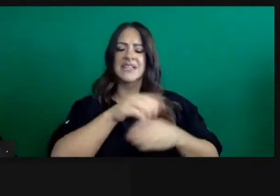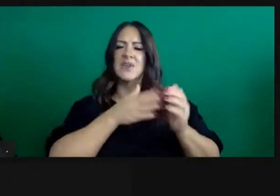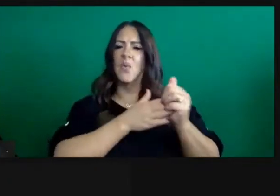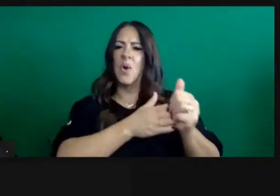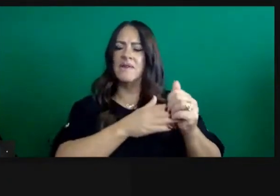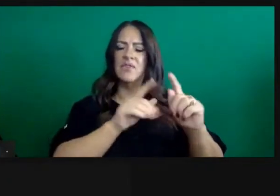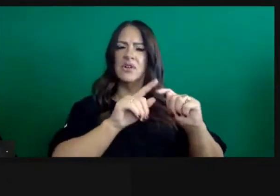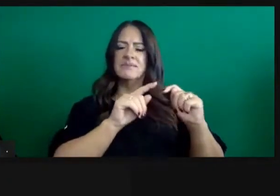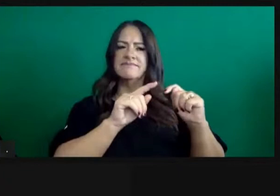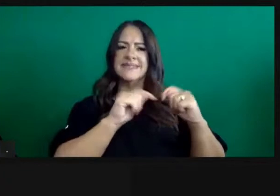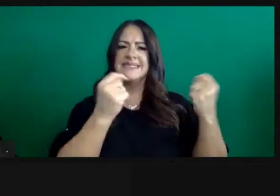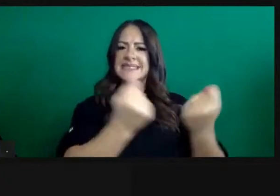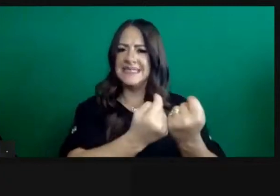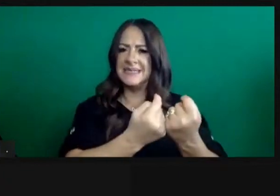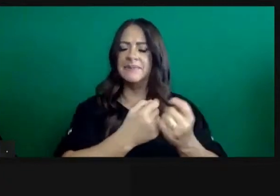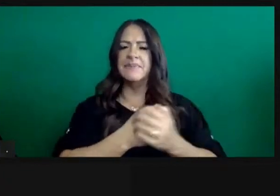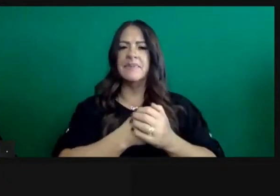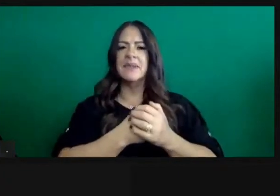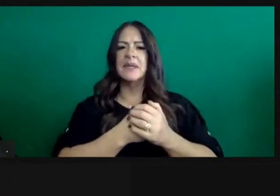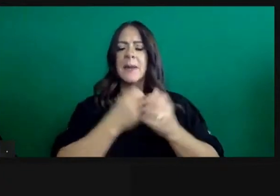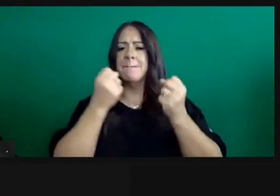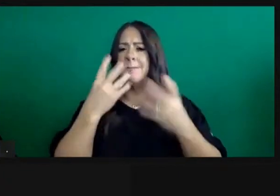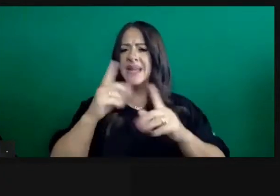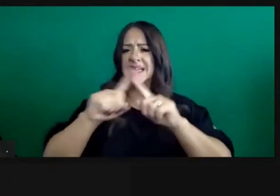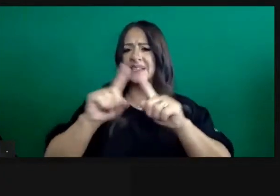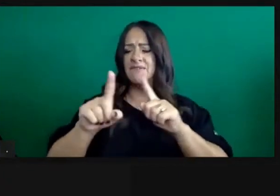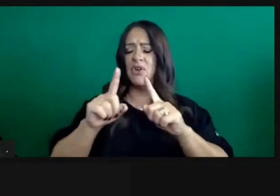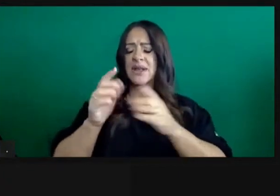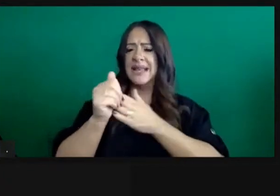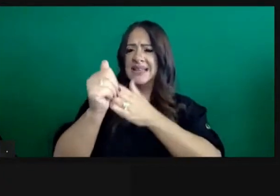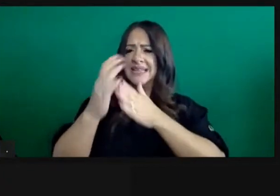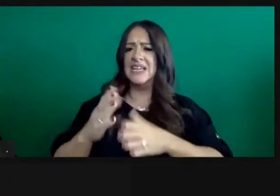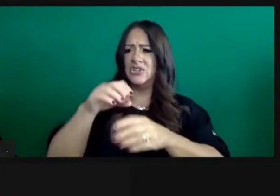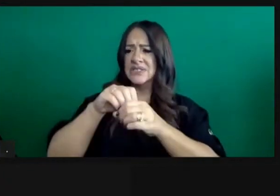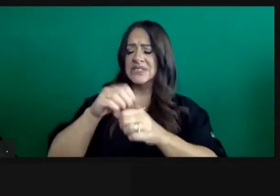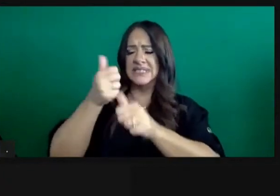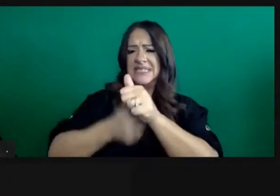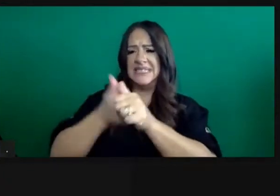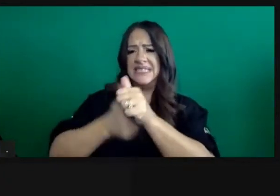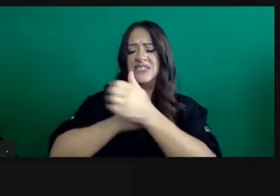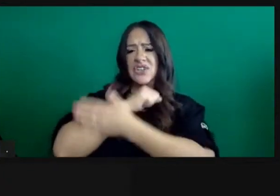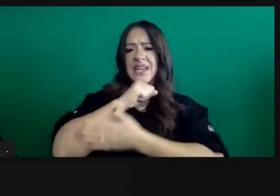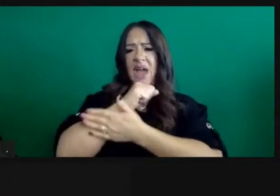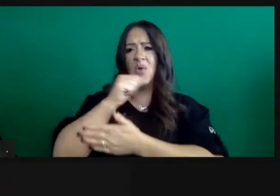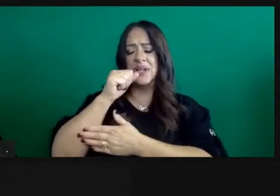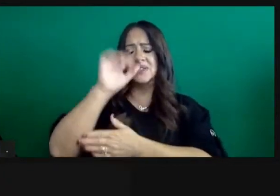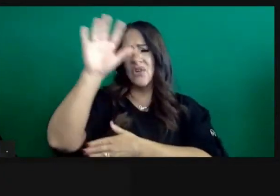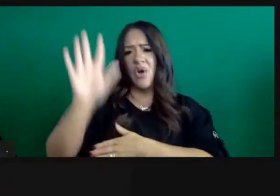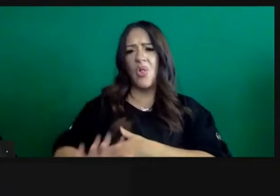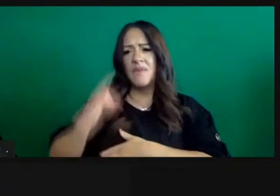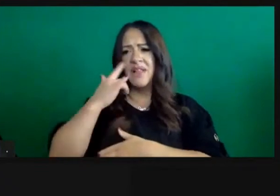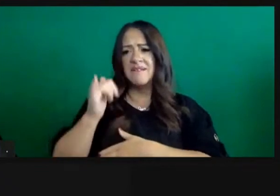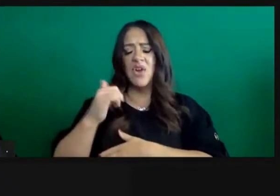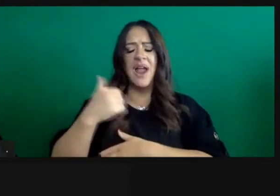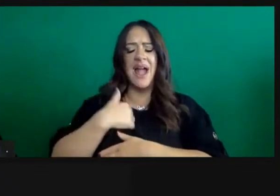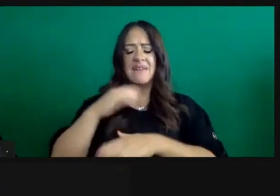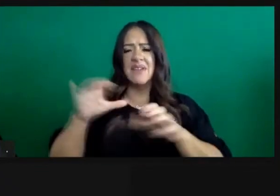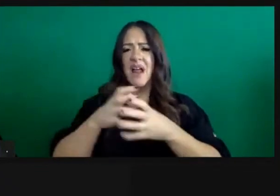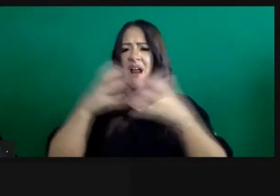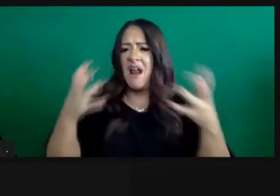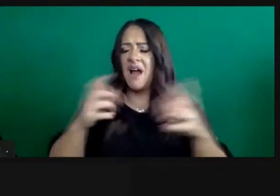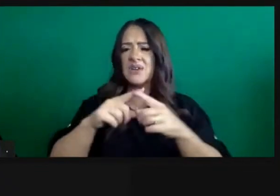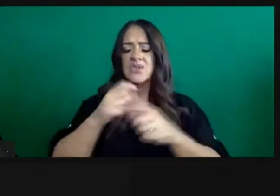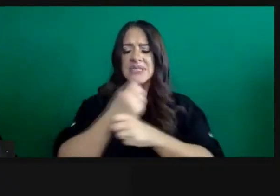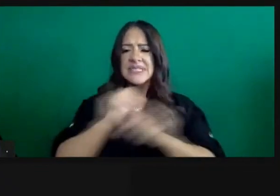across the counties that made hard decisions early to really save lives. In those first few months, we could have easily had